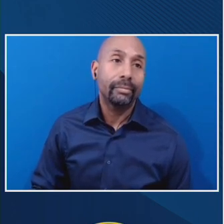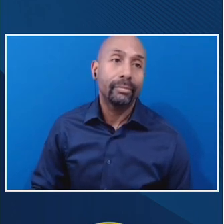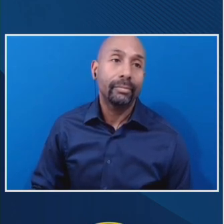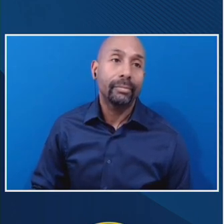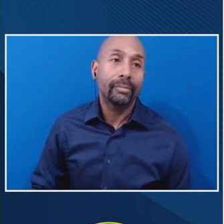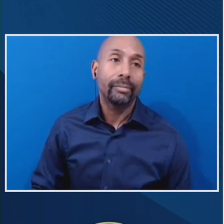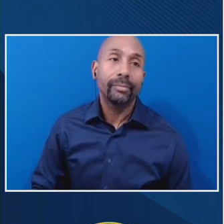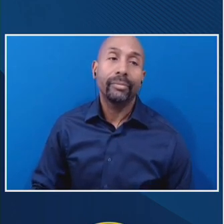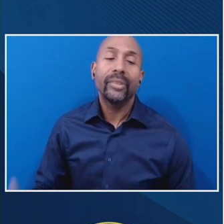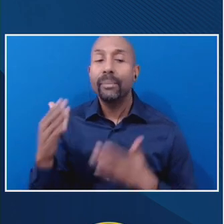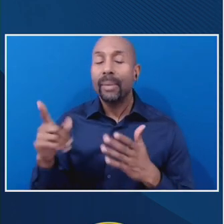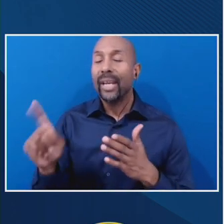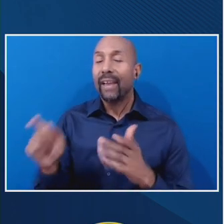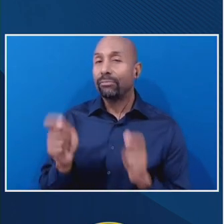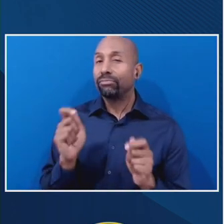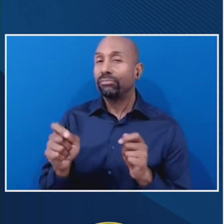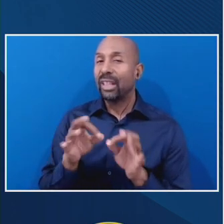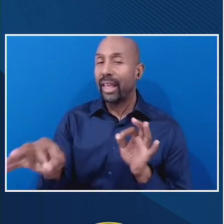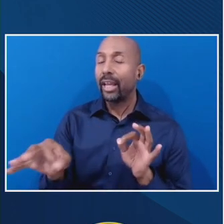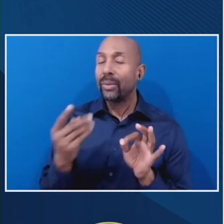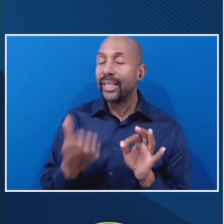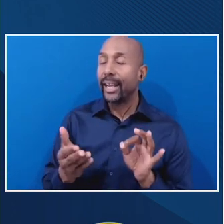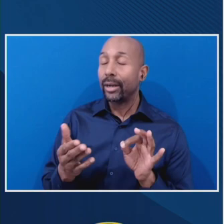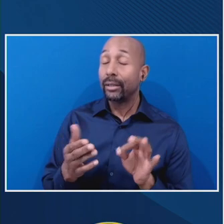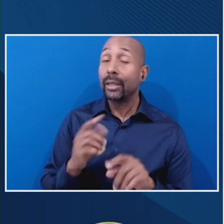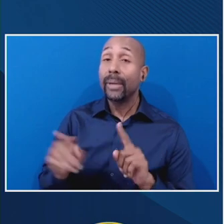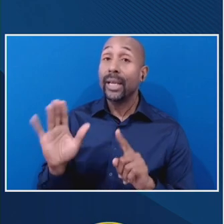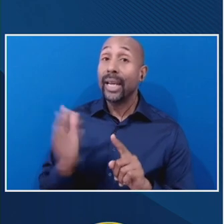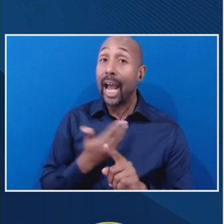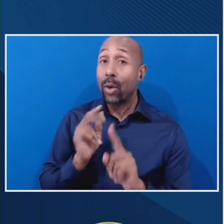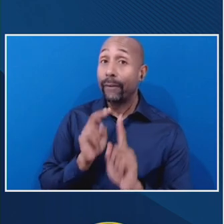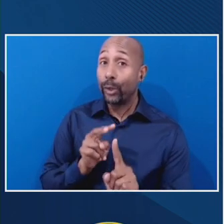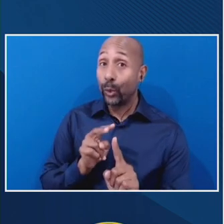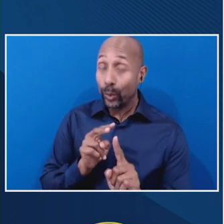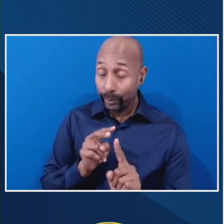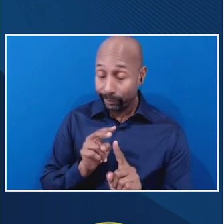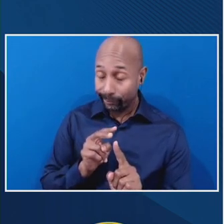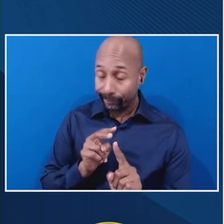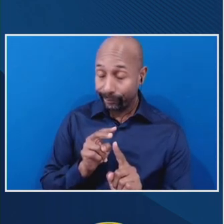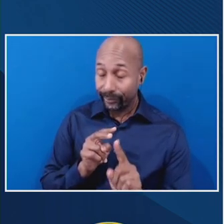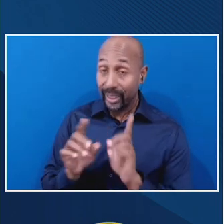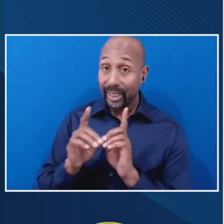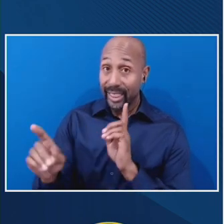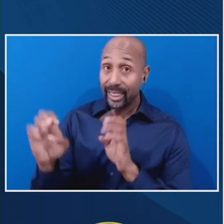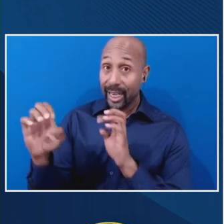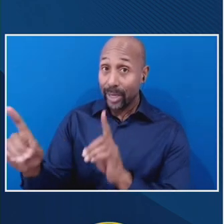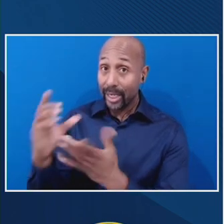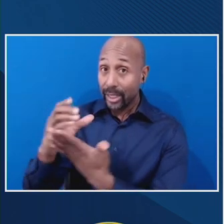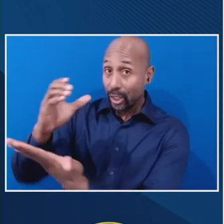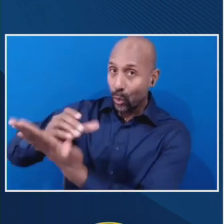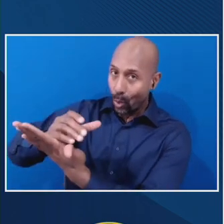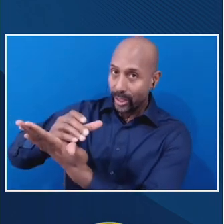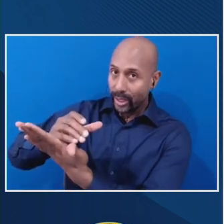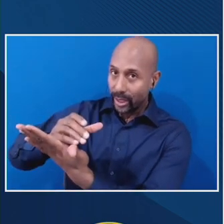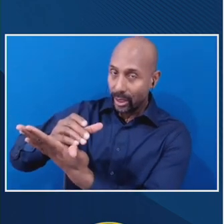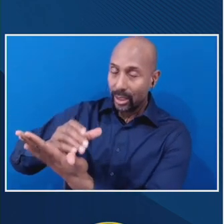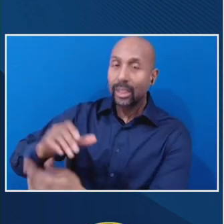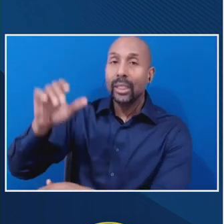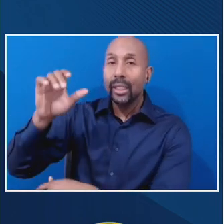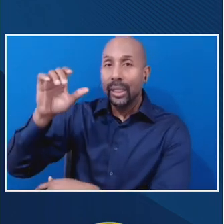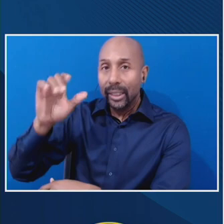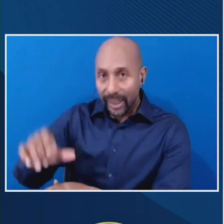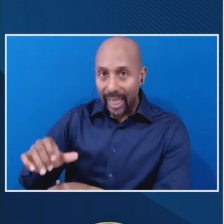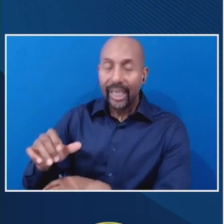a little bit, but our view here is that, um, an attendant, a distance education course is essentially an attendance taking